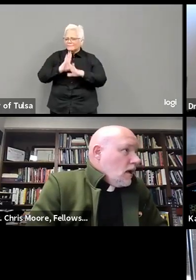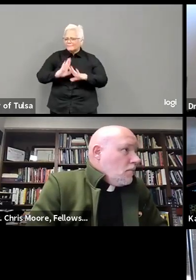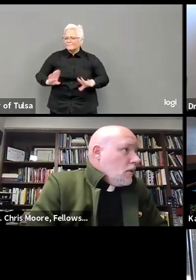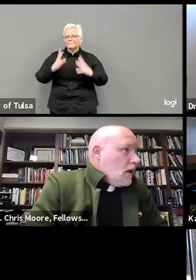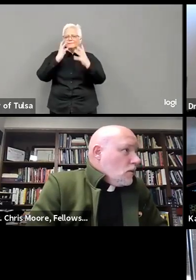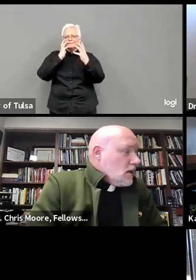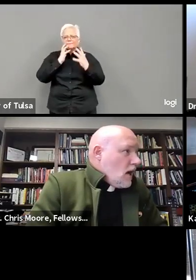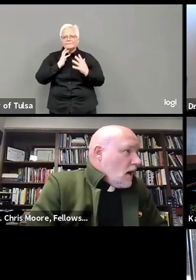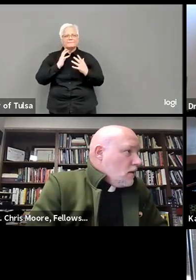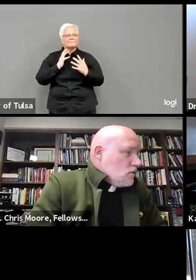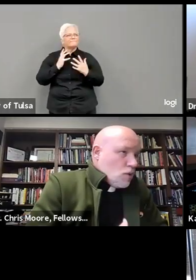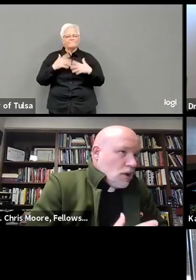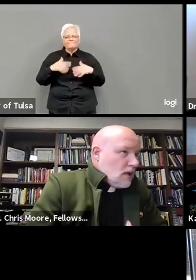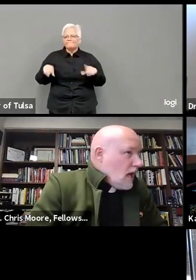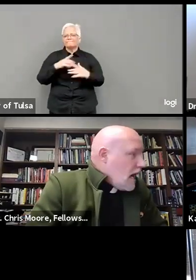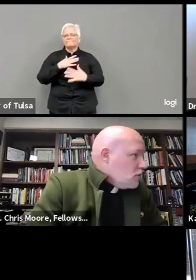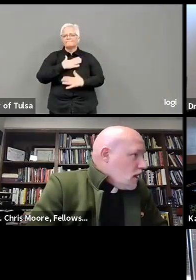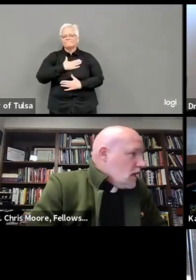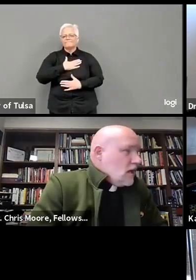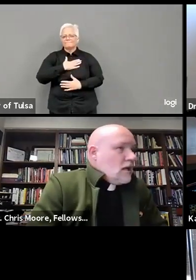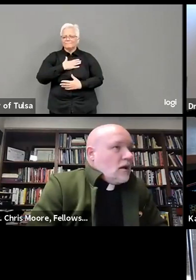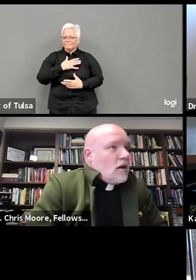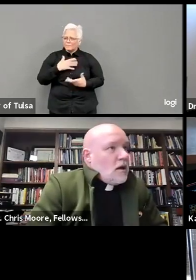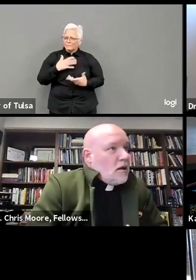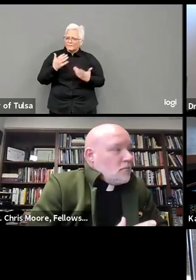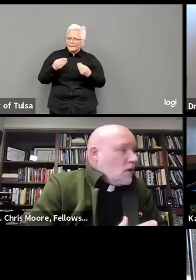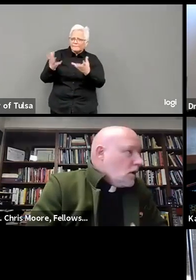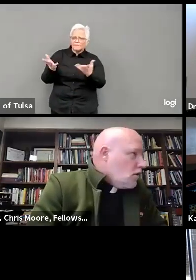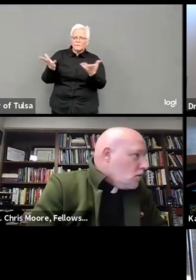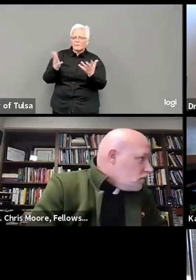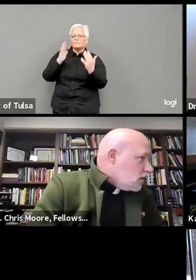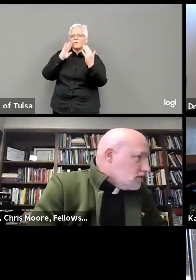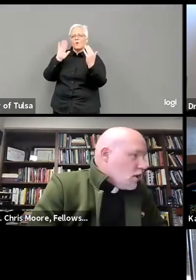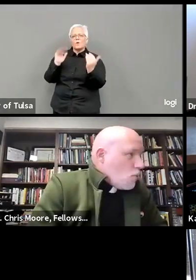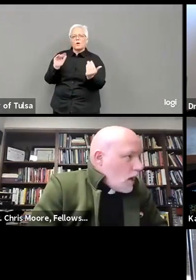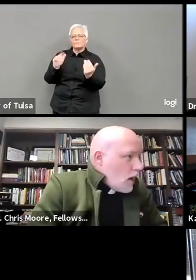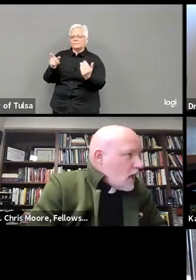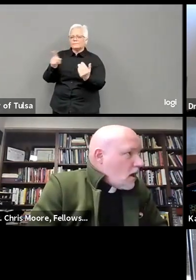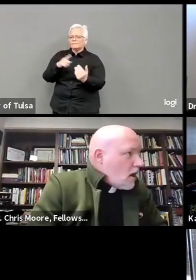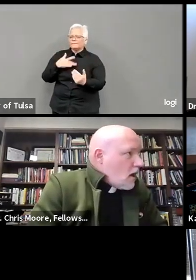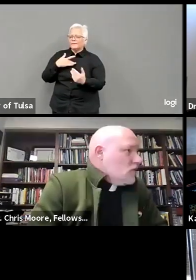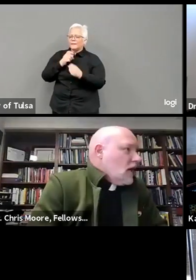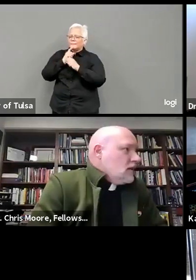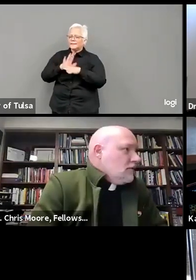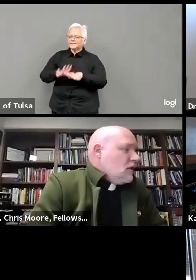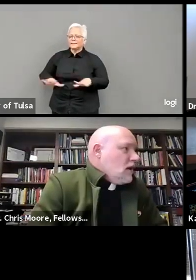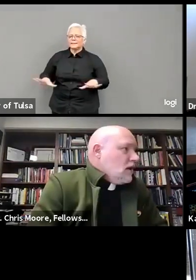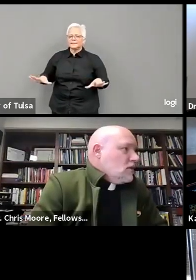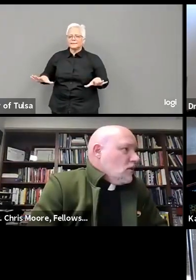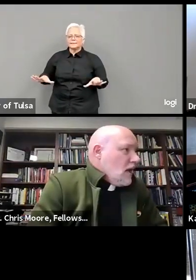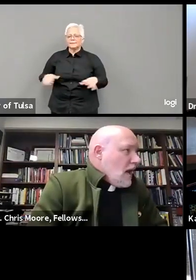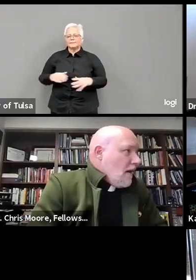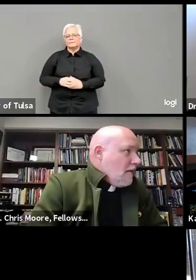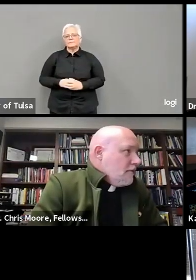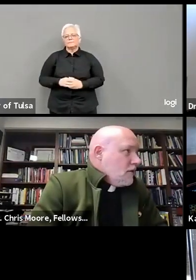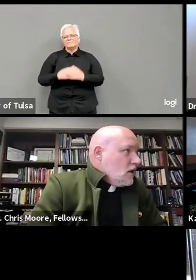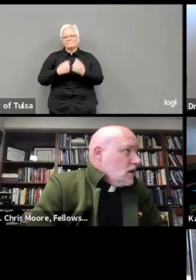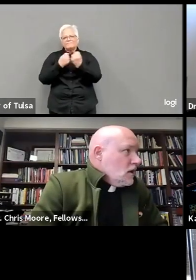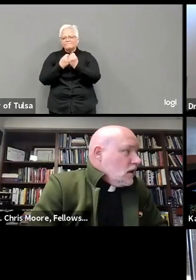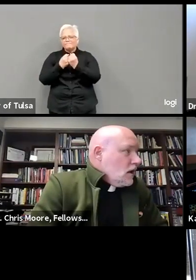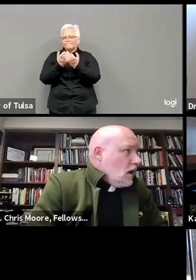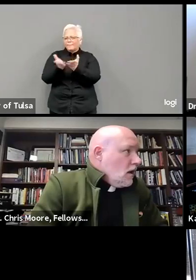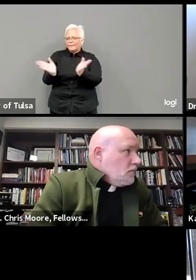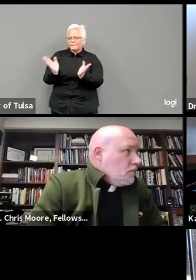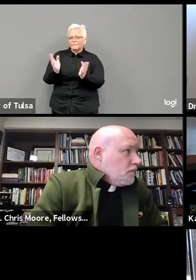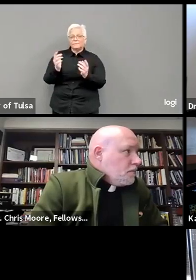strength, hope, and peace. Sustainer of all, we pray for all of our brothers and sisters